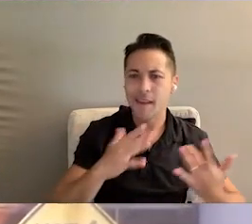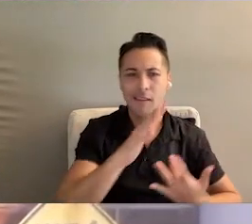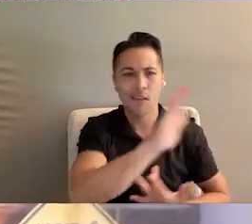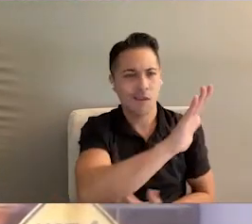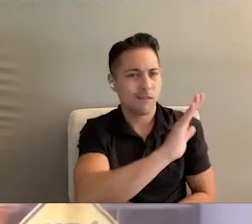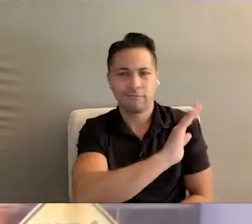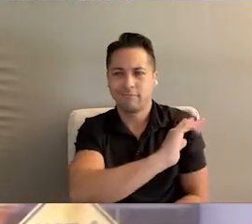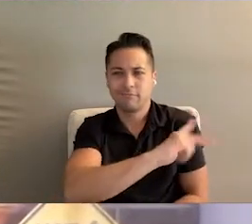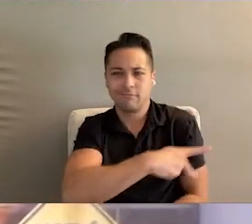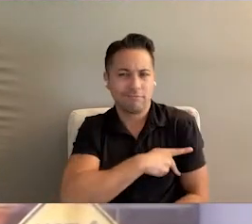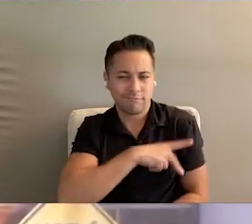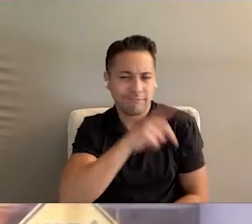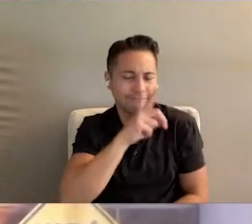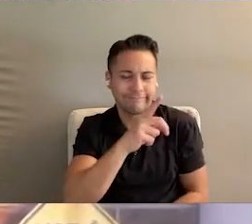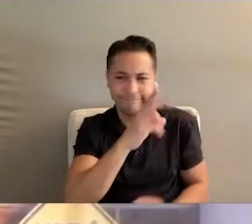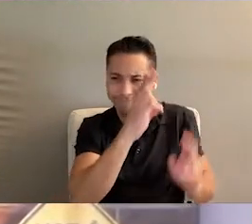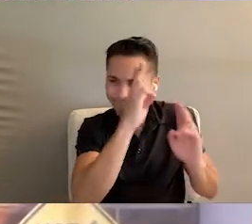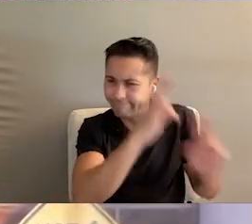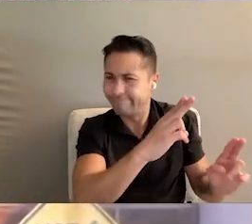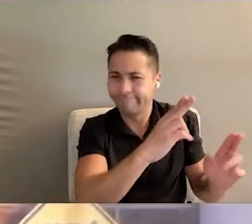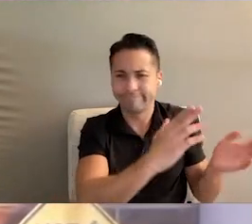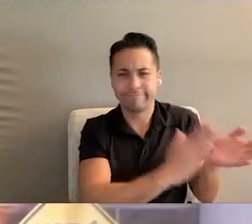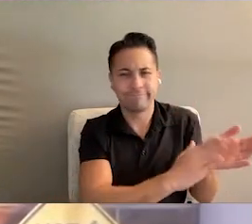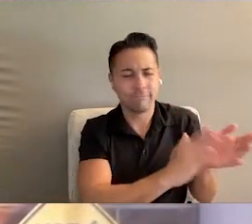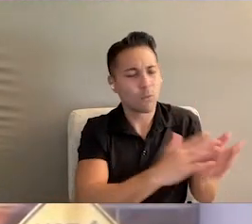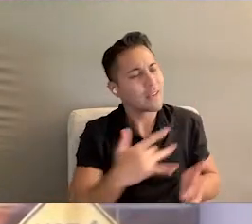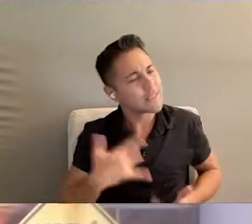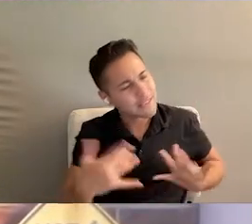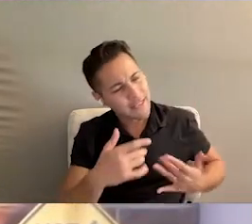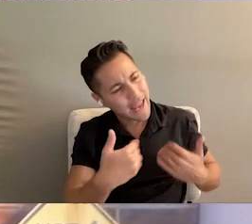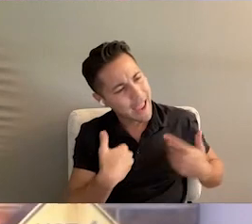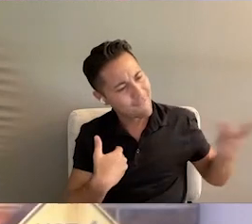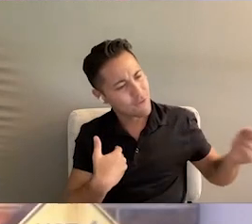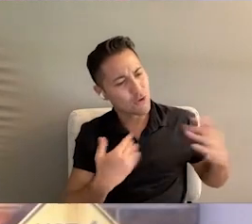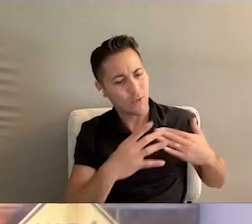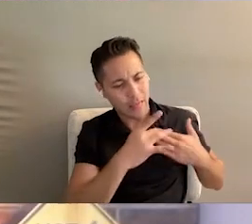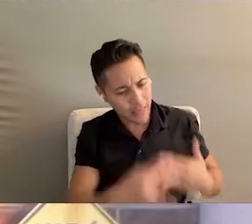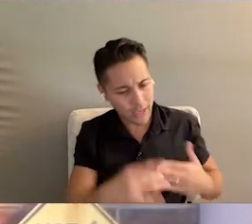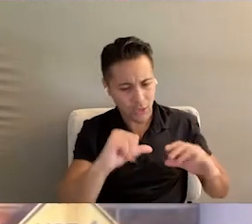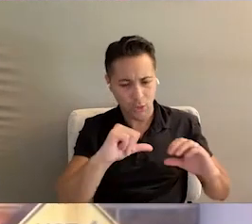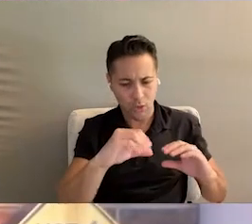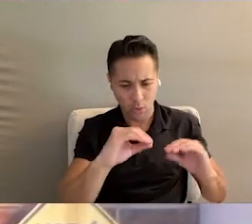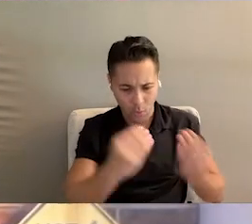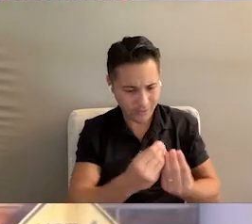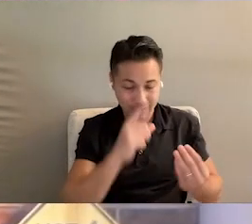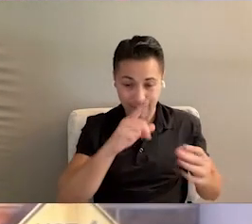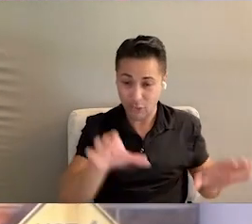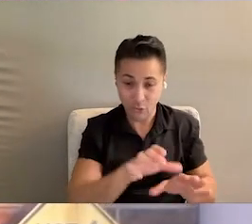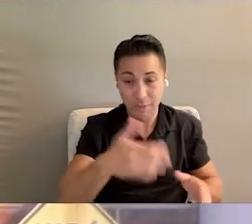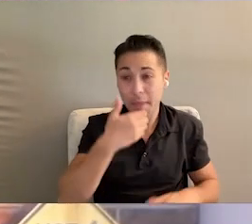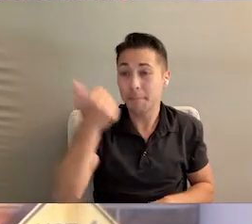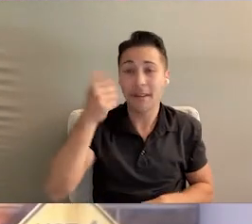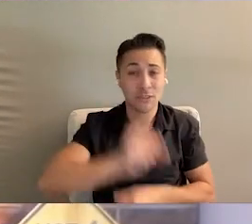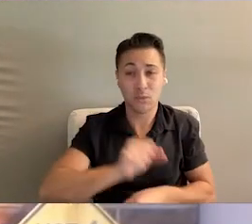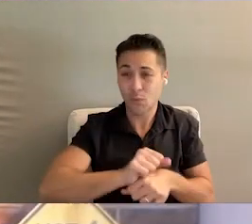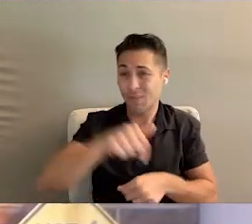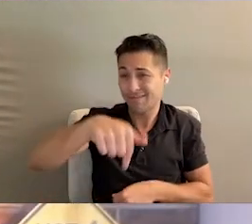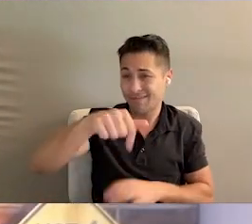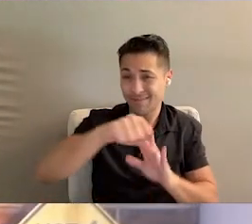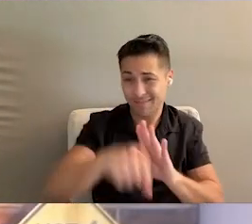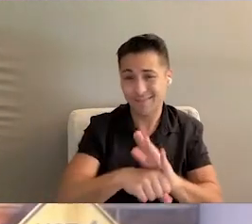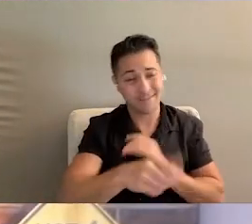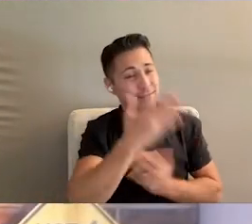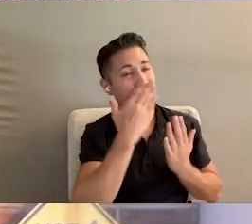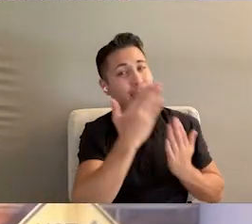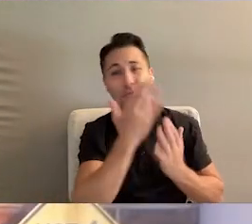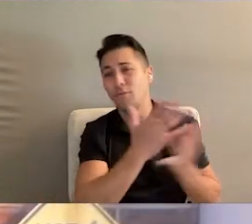your charisma is admirable. And we're excited to have you leading an organization that does the best work in this state. And